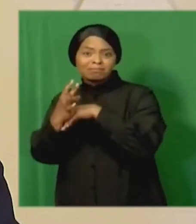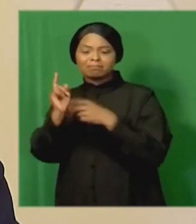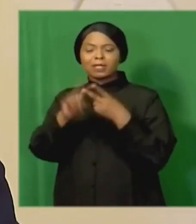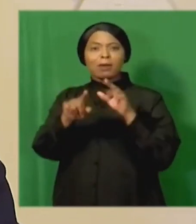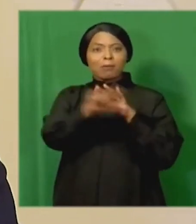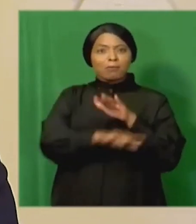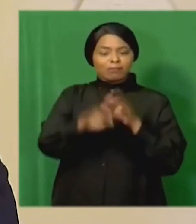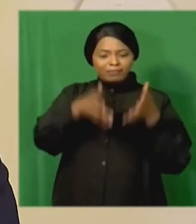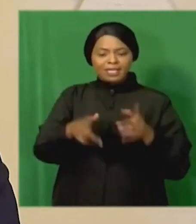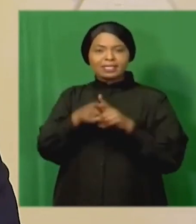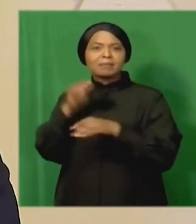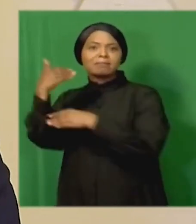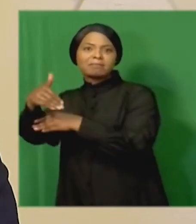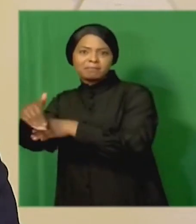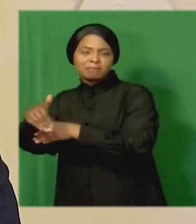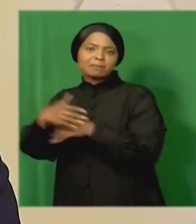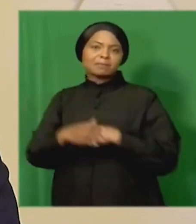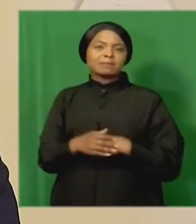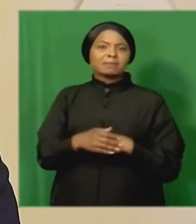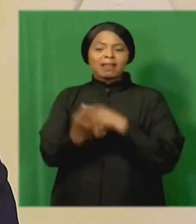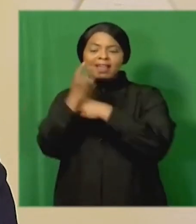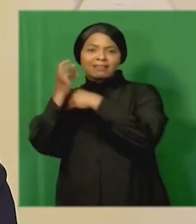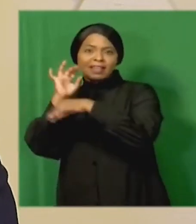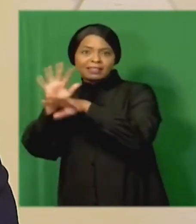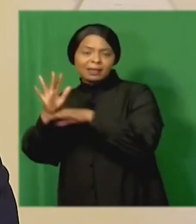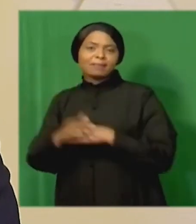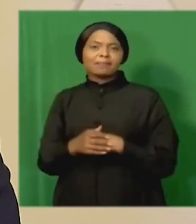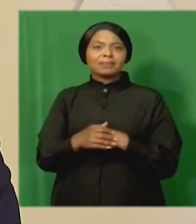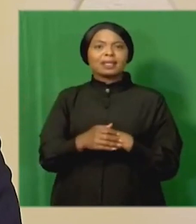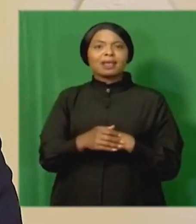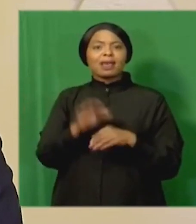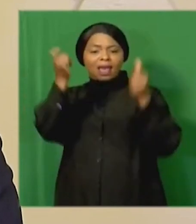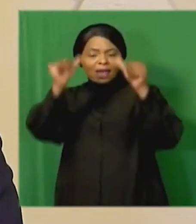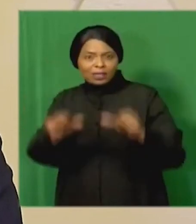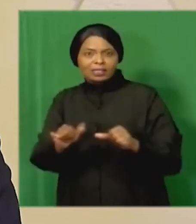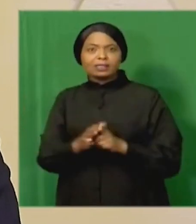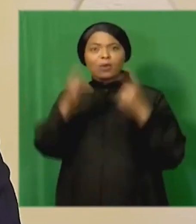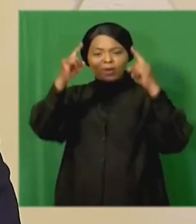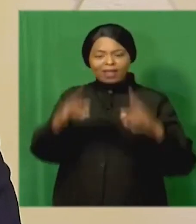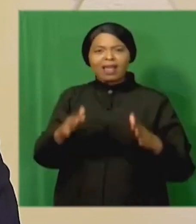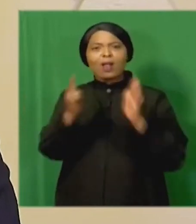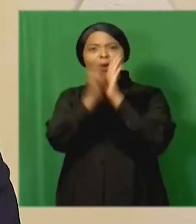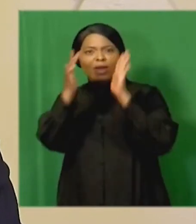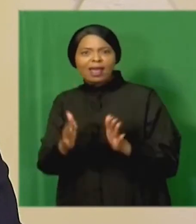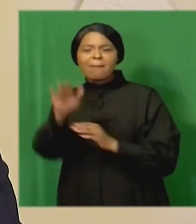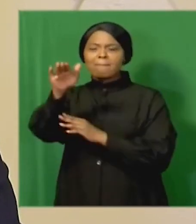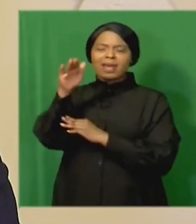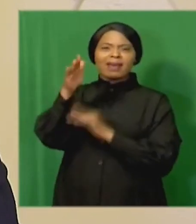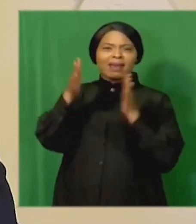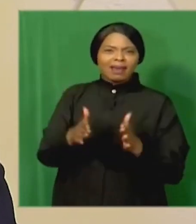local and foreign advisors accountants auditors lawyers bankers